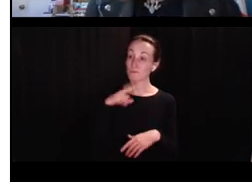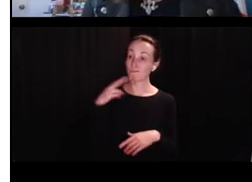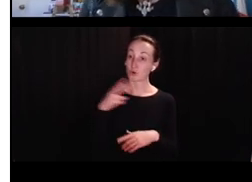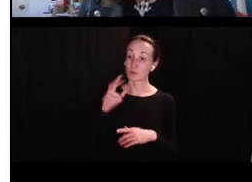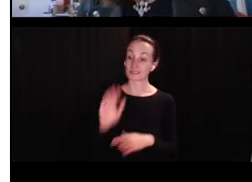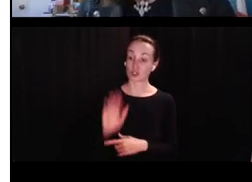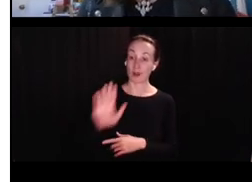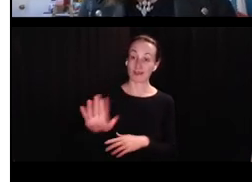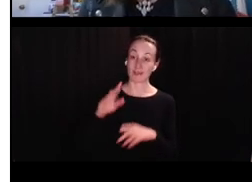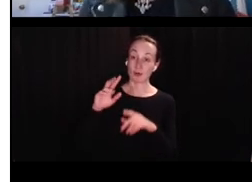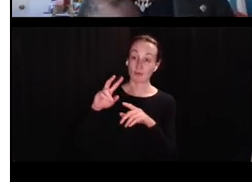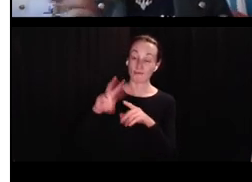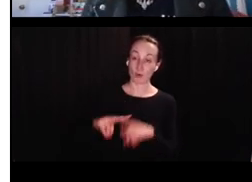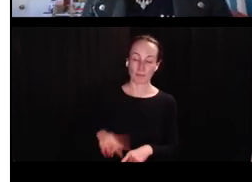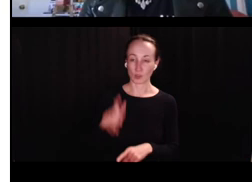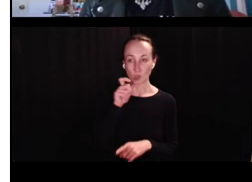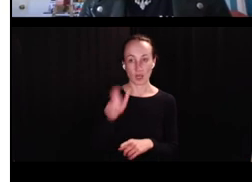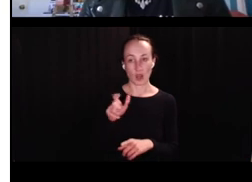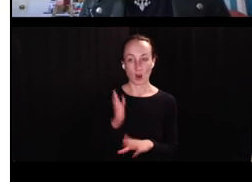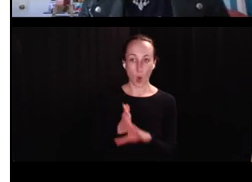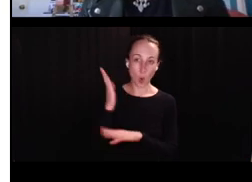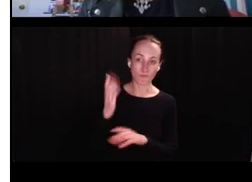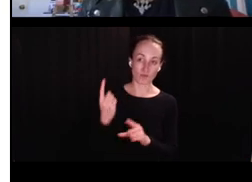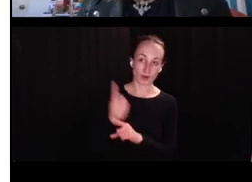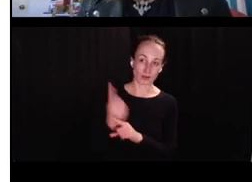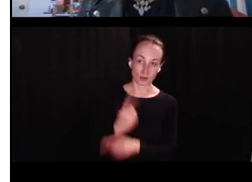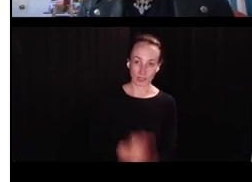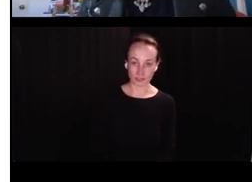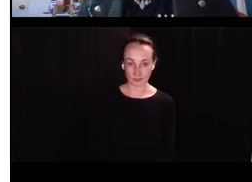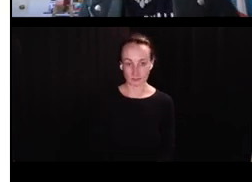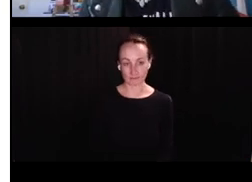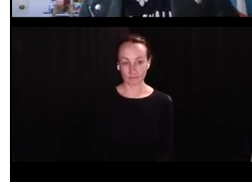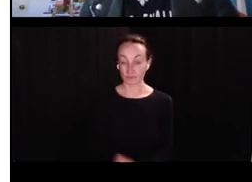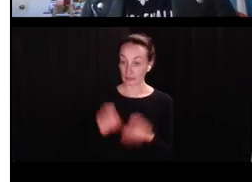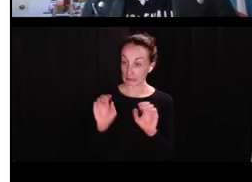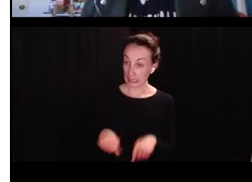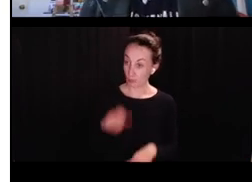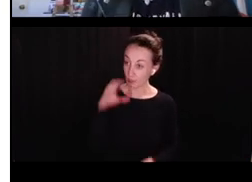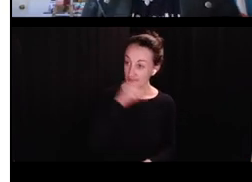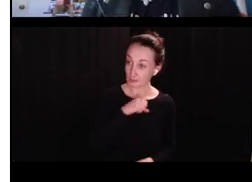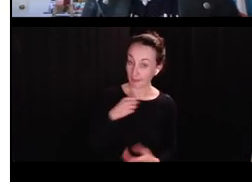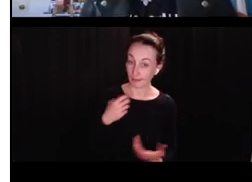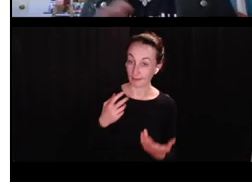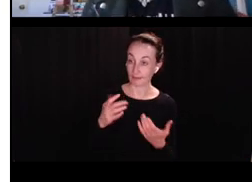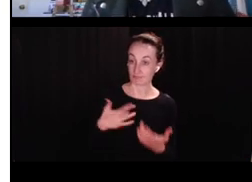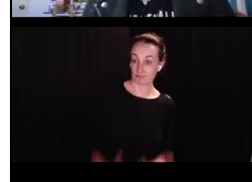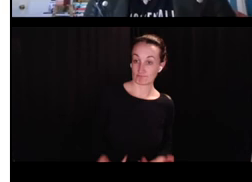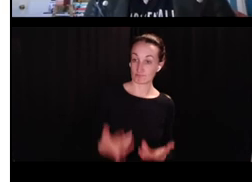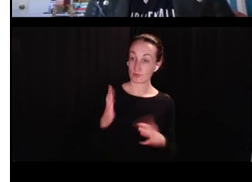most irregular verbs in the child, the children's verb vocabulary were not over-regulized. Um, okay.